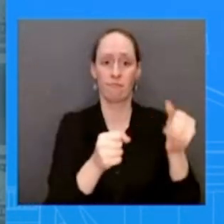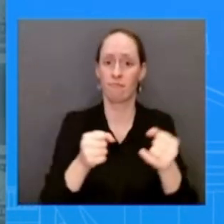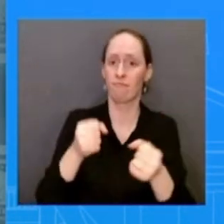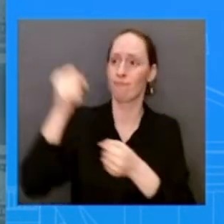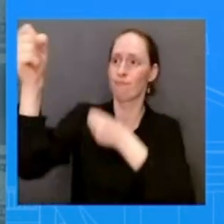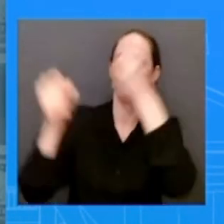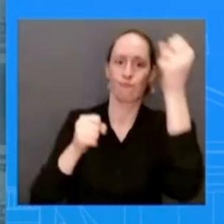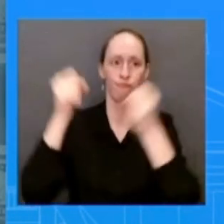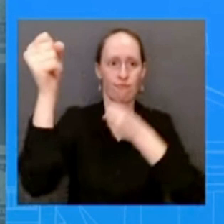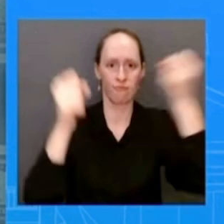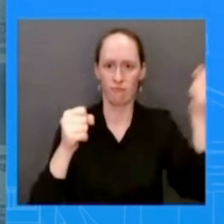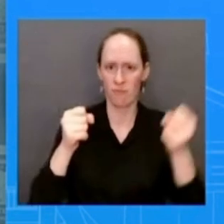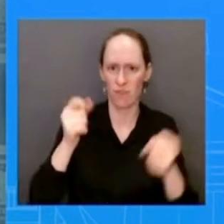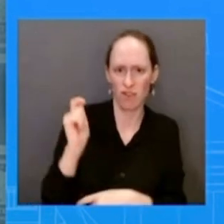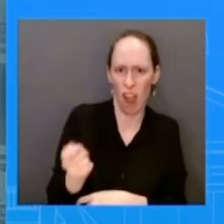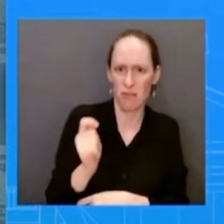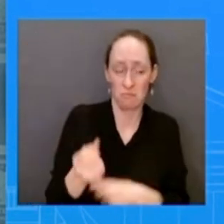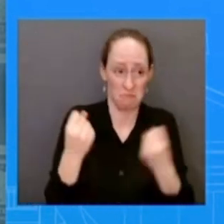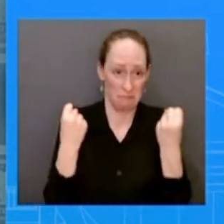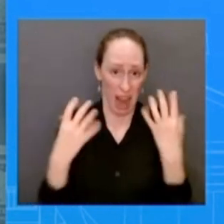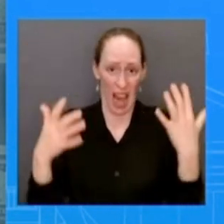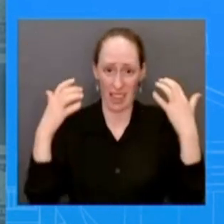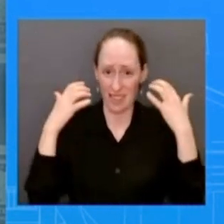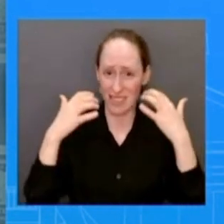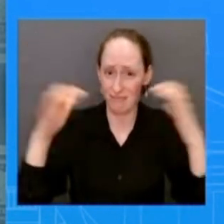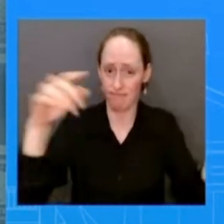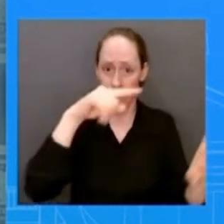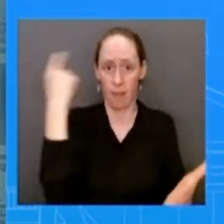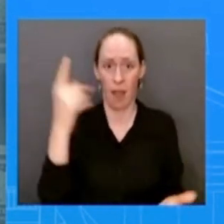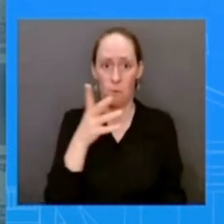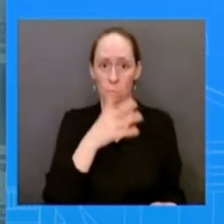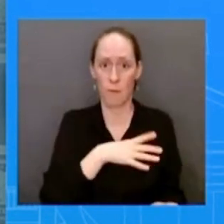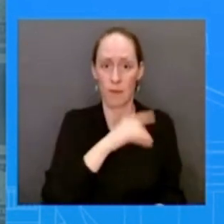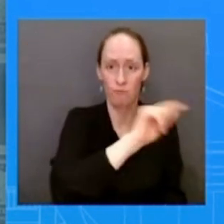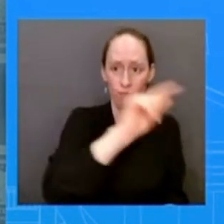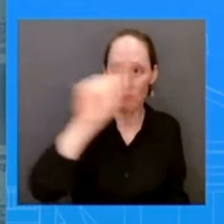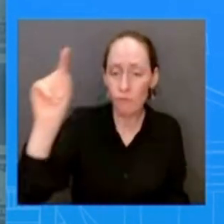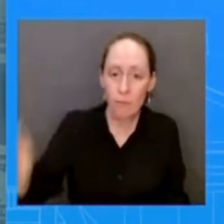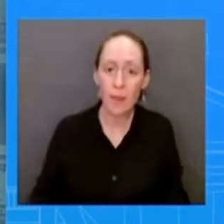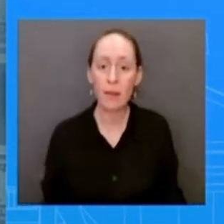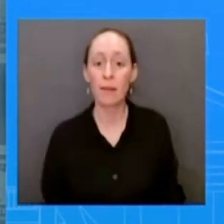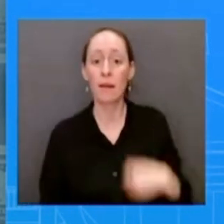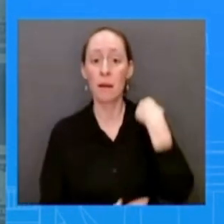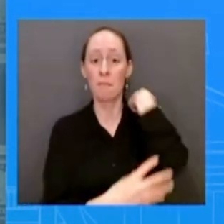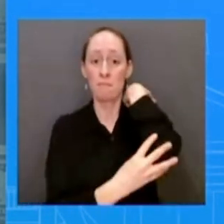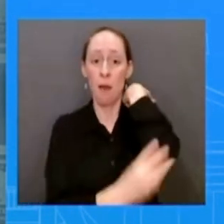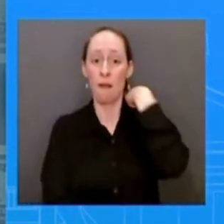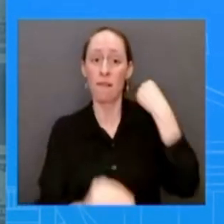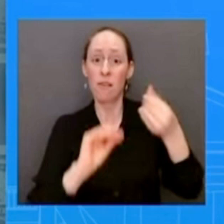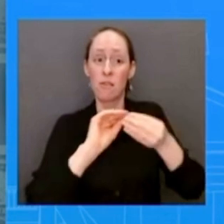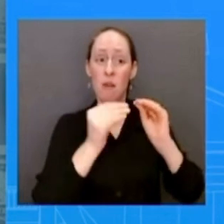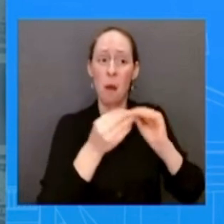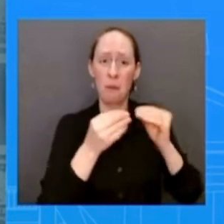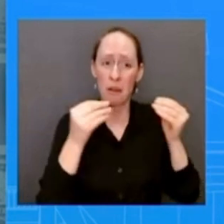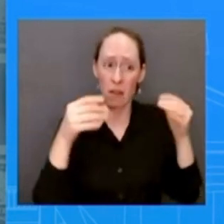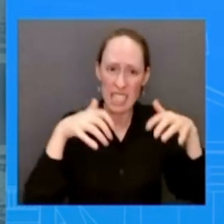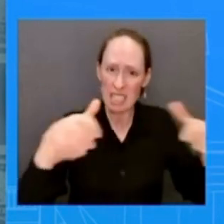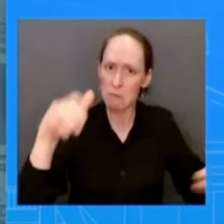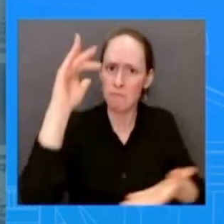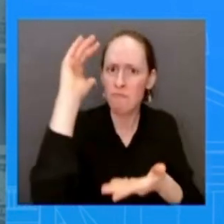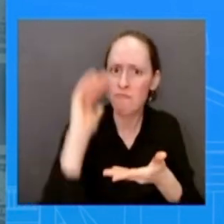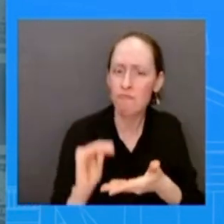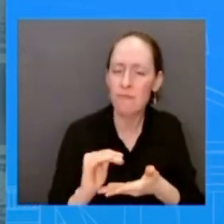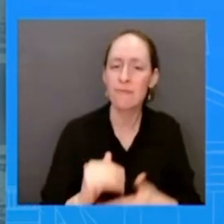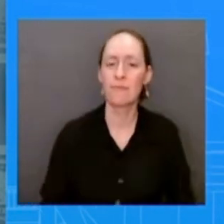half and this administration is replacing lead pipes and delivering clean water across america there's more work to be